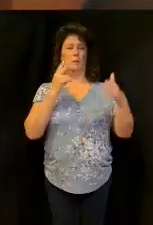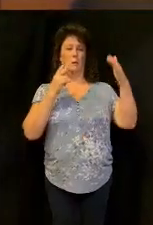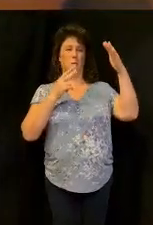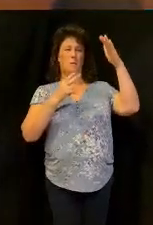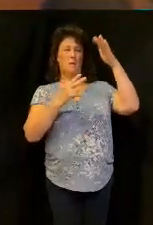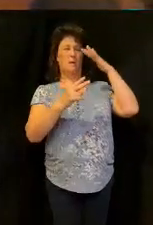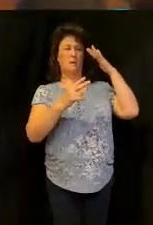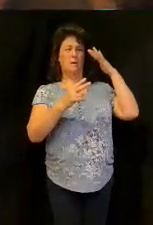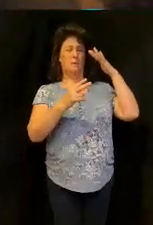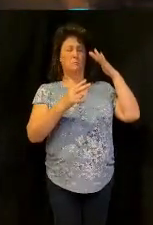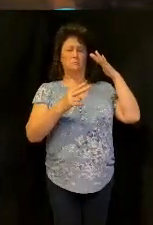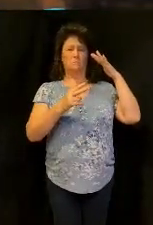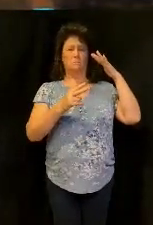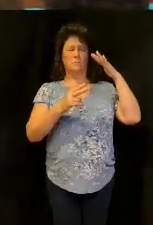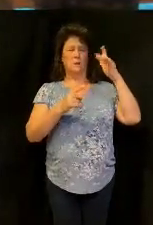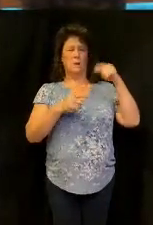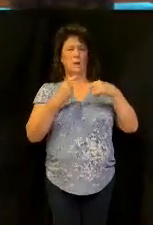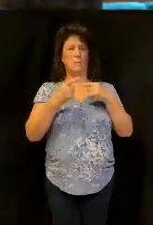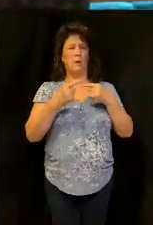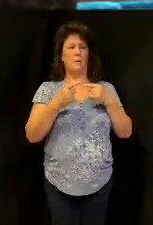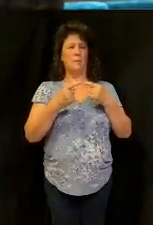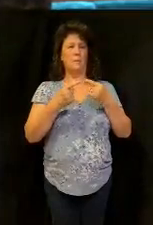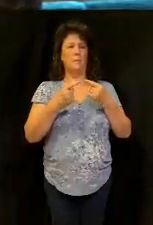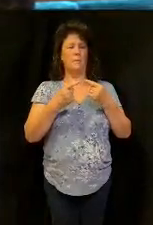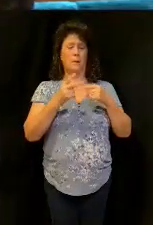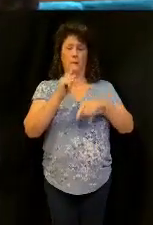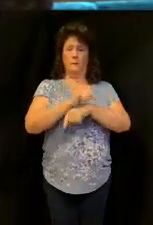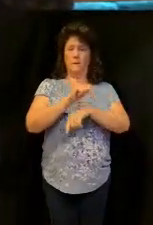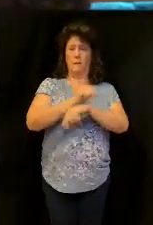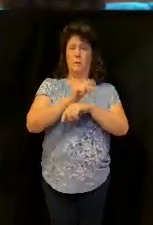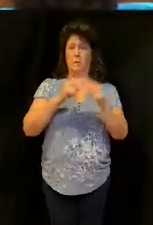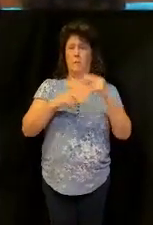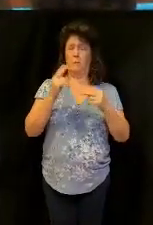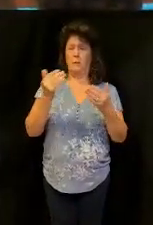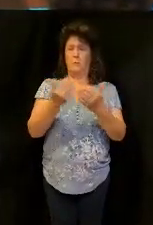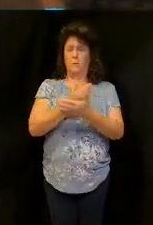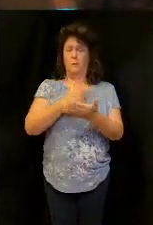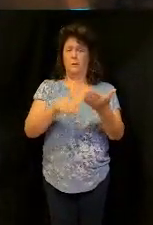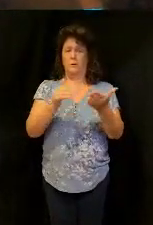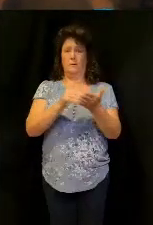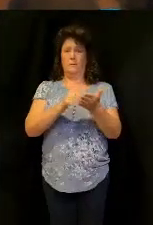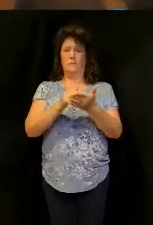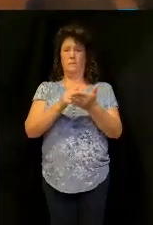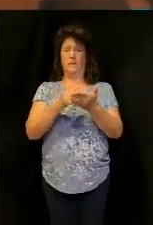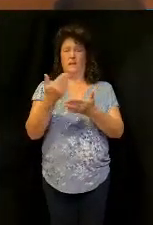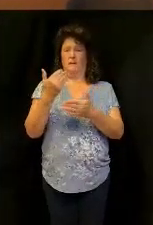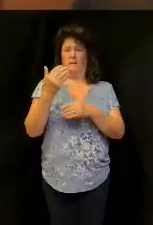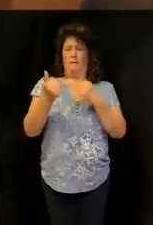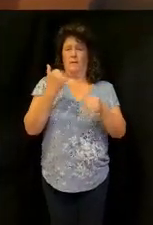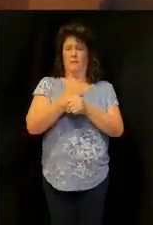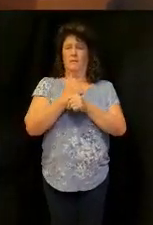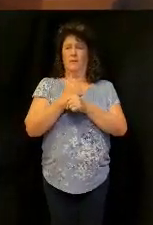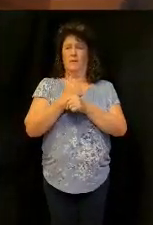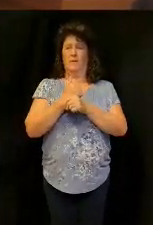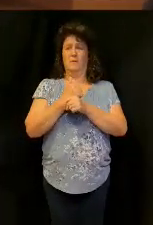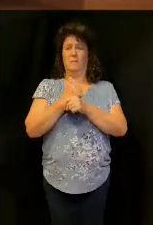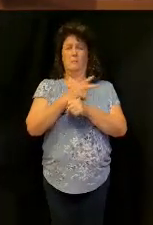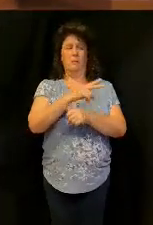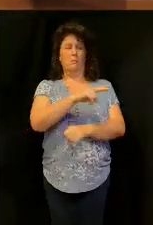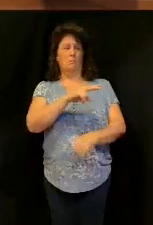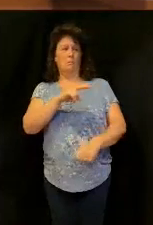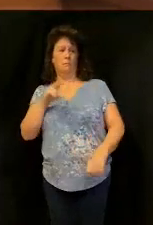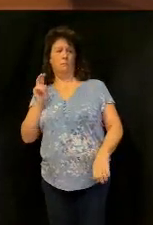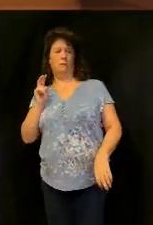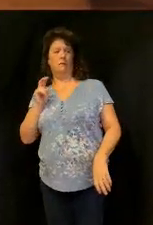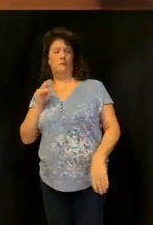back up to be, to do what they need to do, to be a part, because they had 15 years, had walked away from the temple, and now